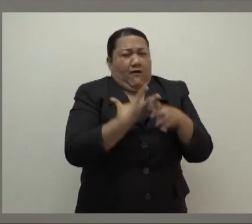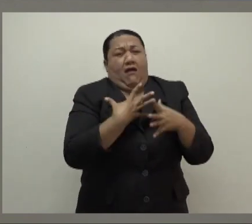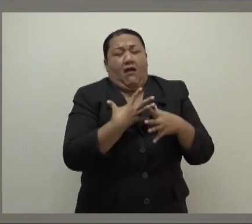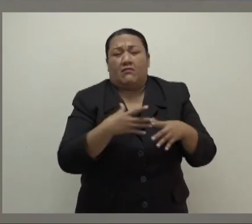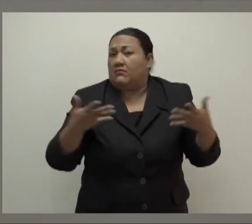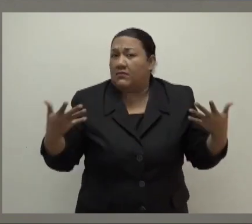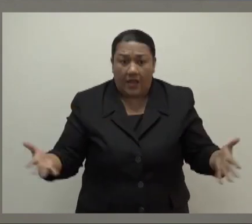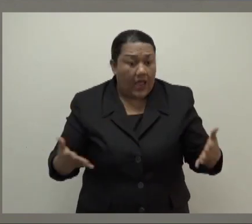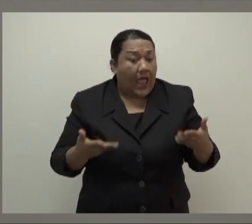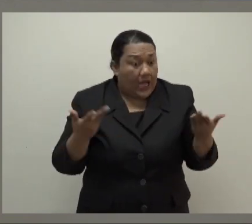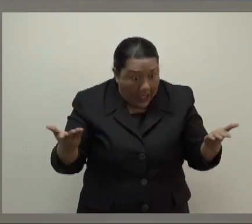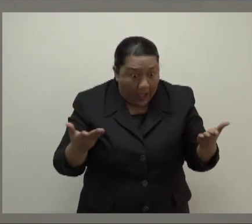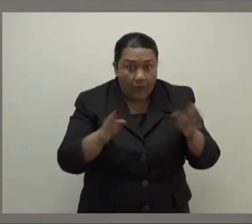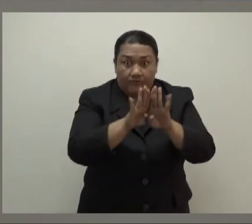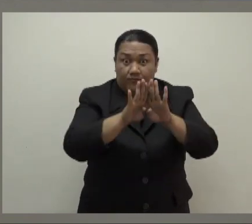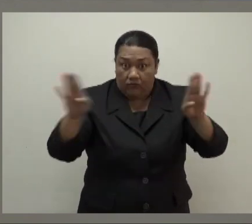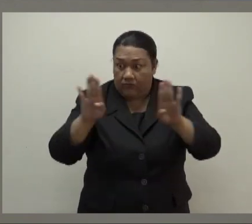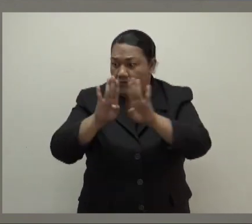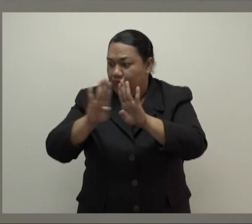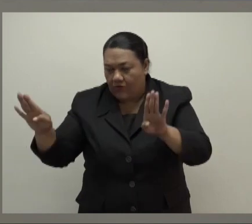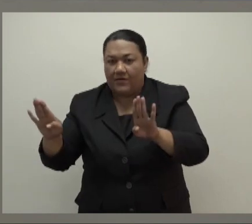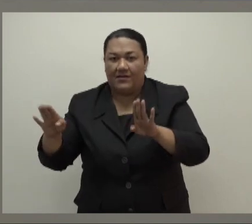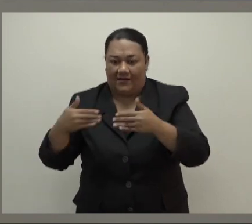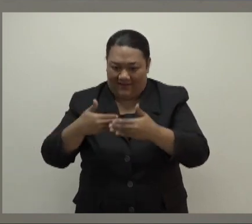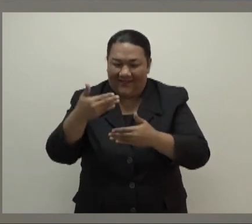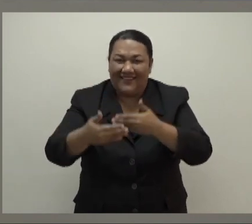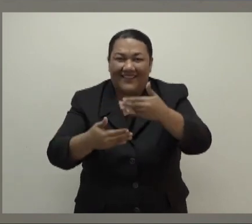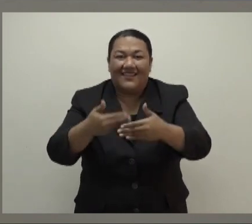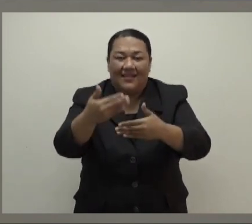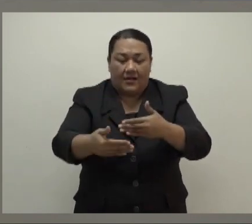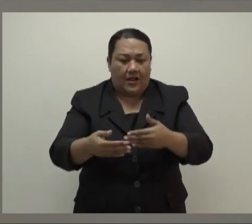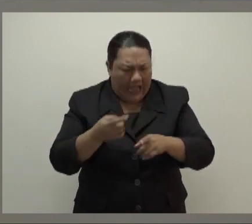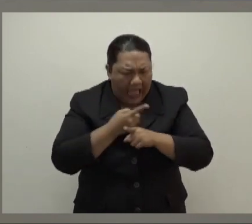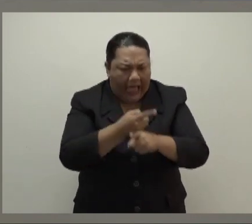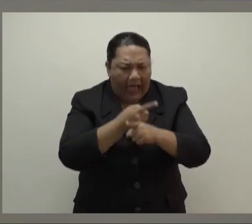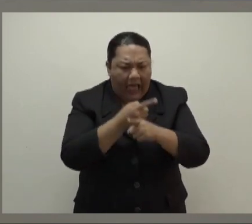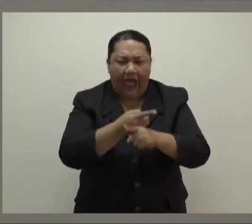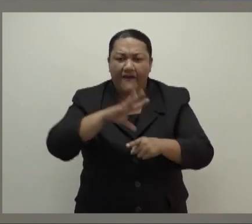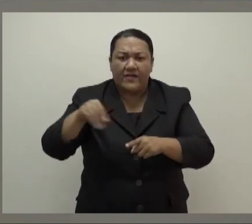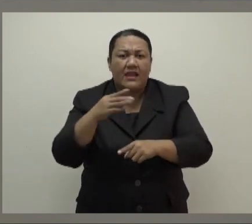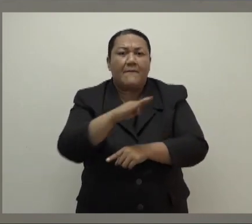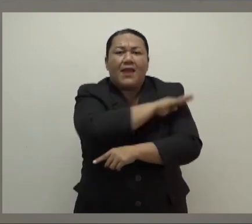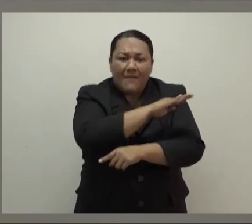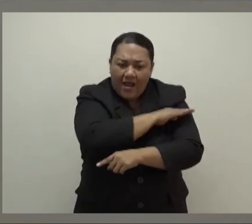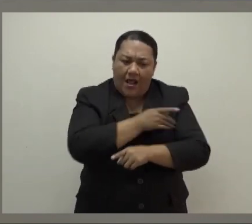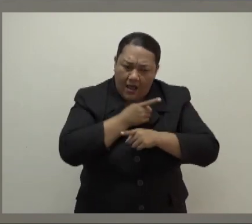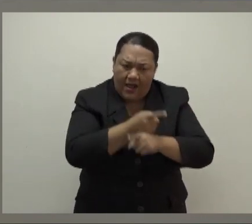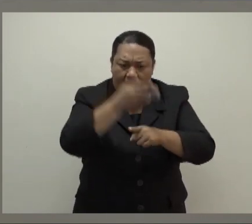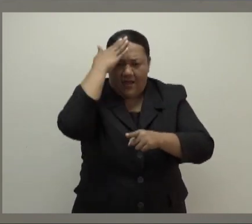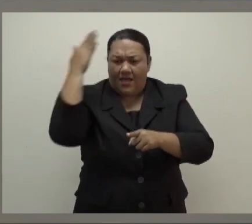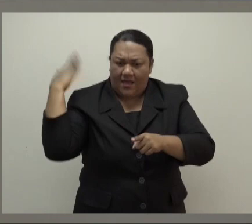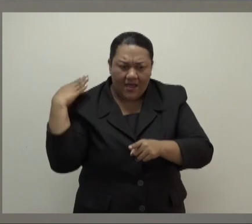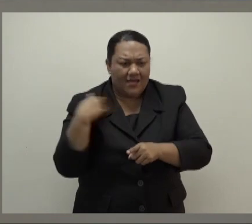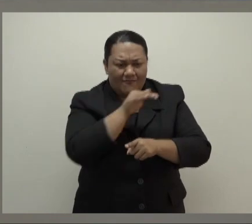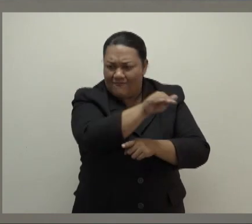and reopening our borders to the world. We were guided every day by our Honourable Prime Minister's direction, who reminded us